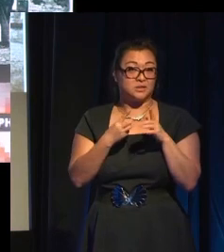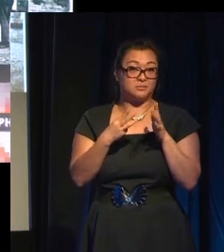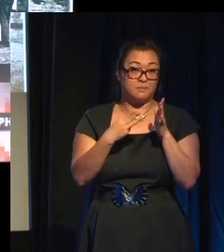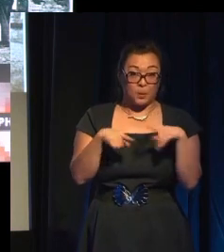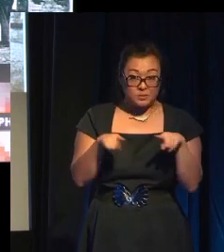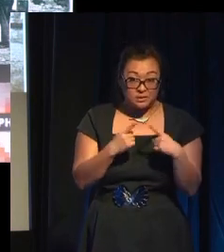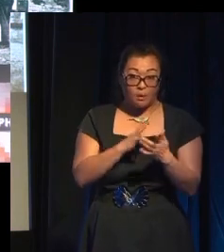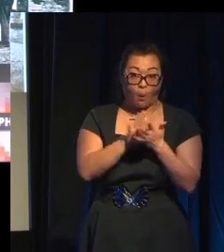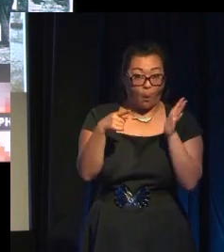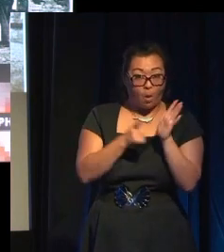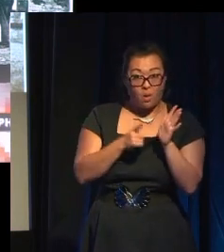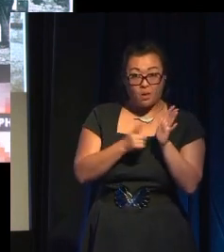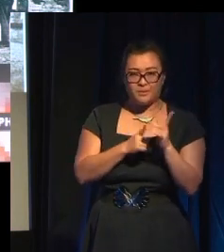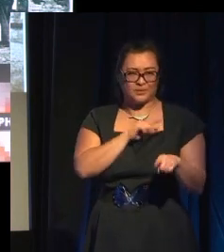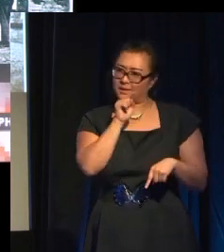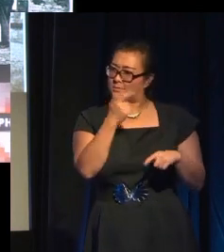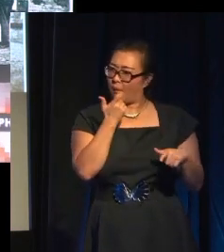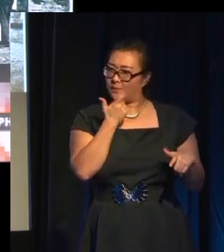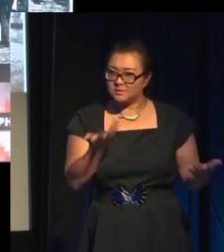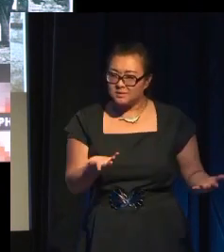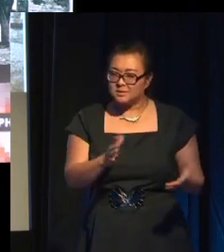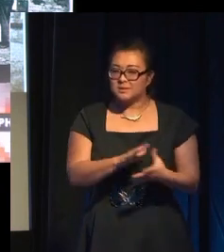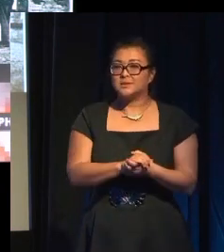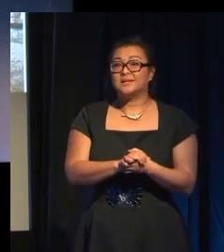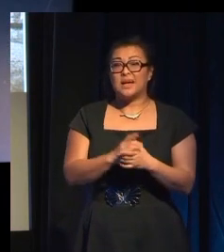because it's comedy, right? And it's working class.